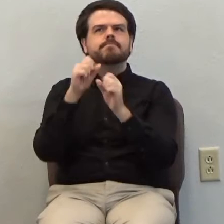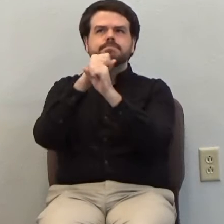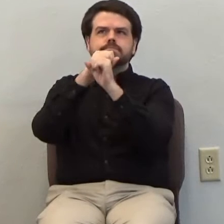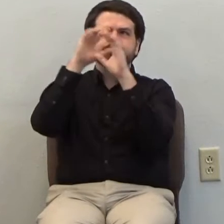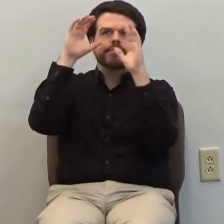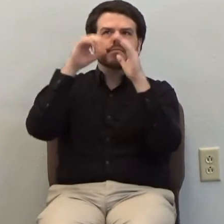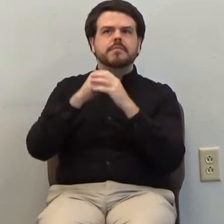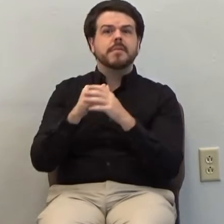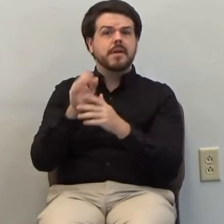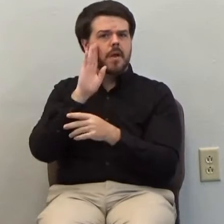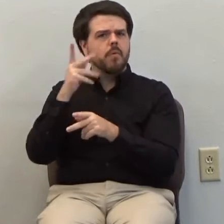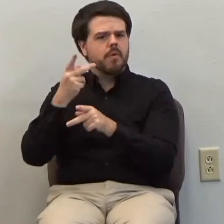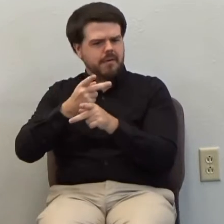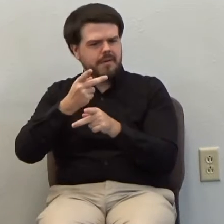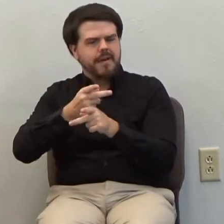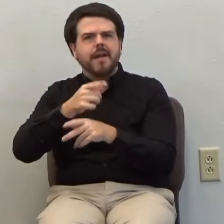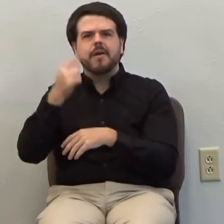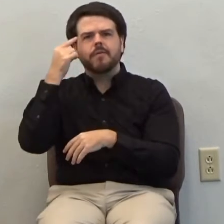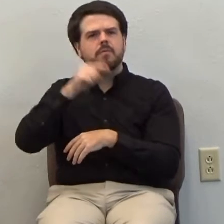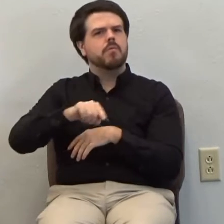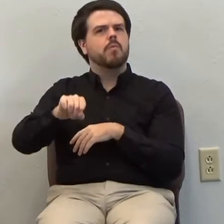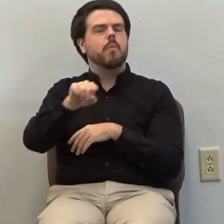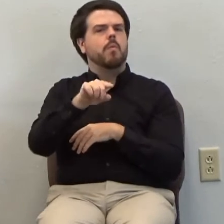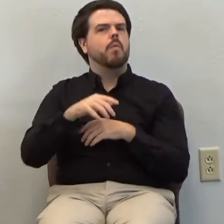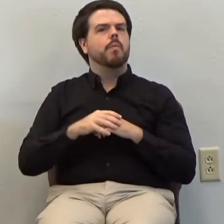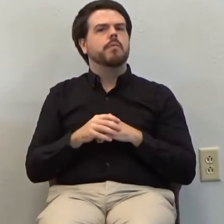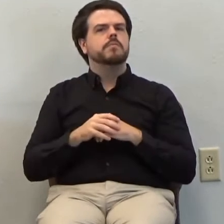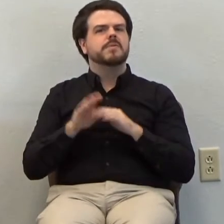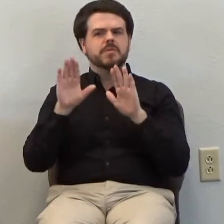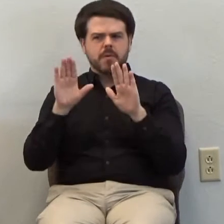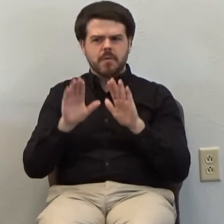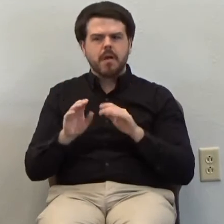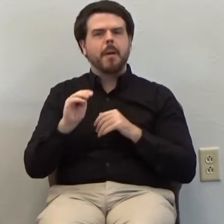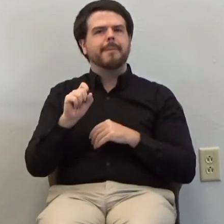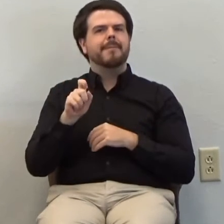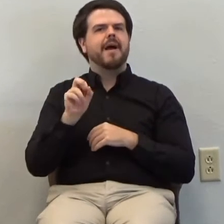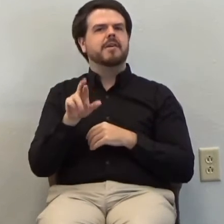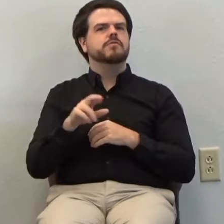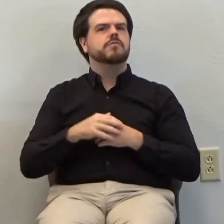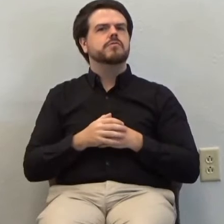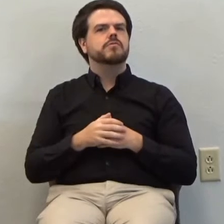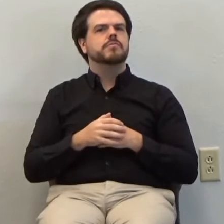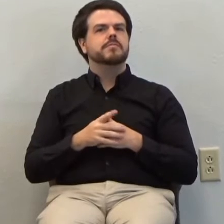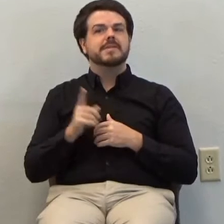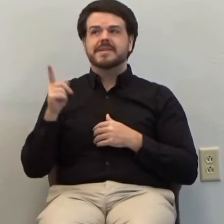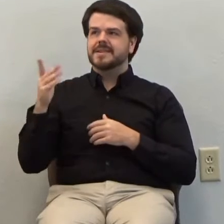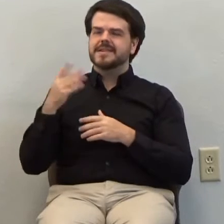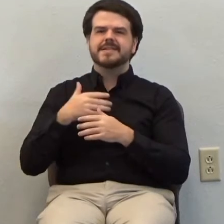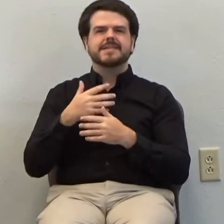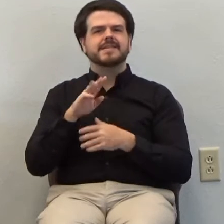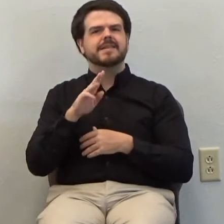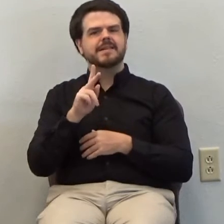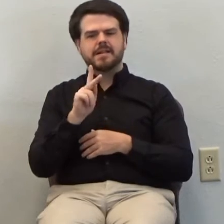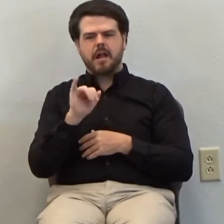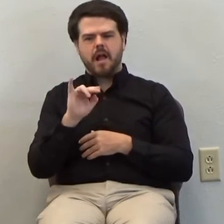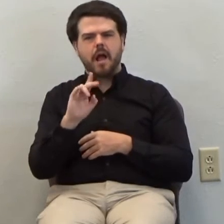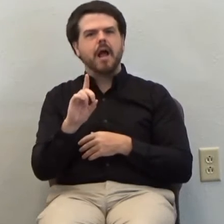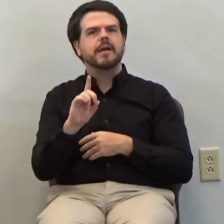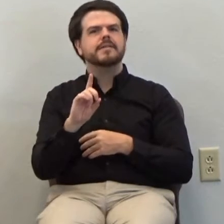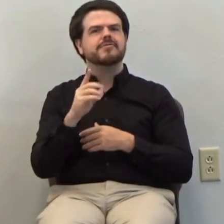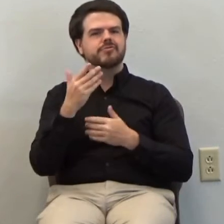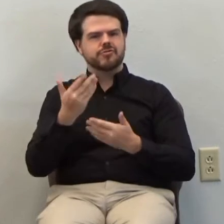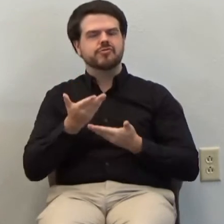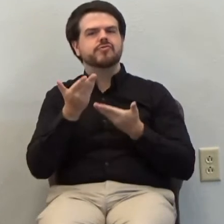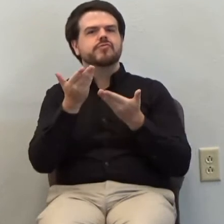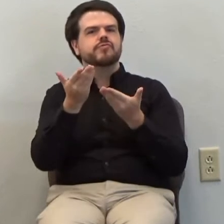He will care for you. He is a great Lord, a great master. He is kind and generous. He will fulfill